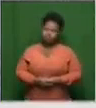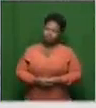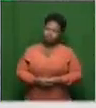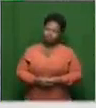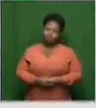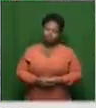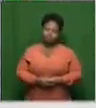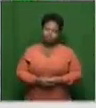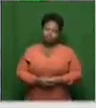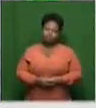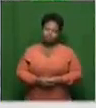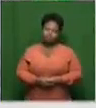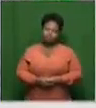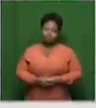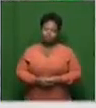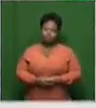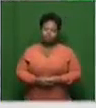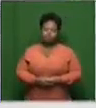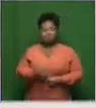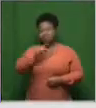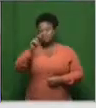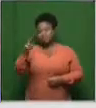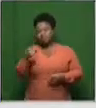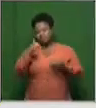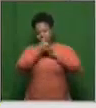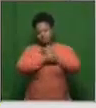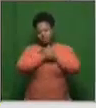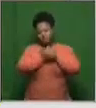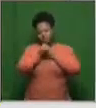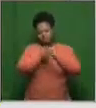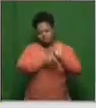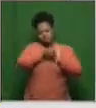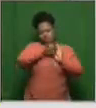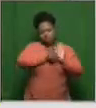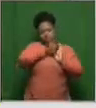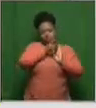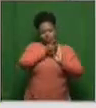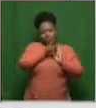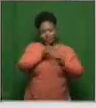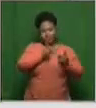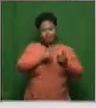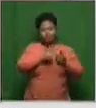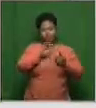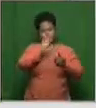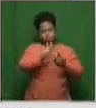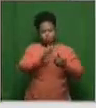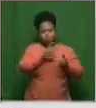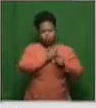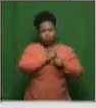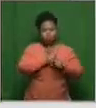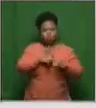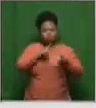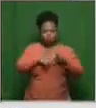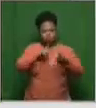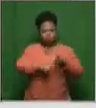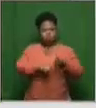The developing countries have largely been at the back end of receiving vaccines,